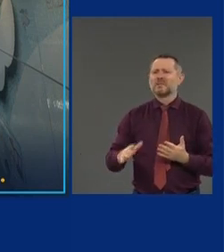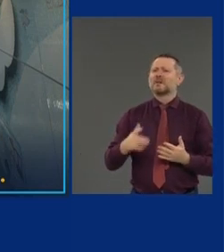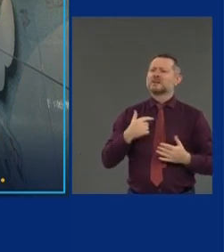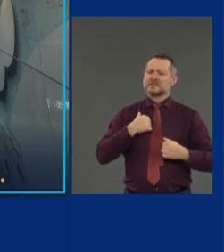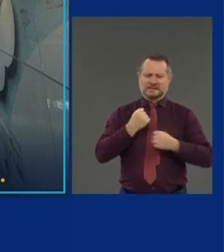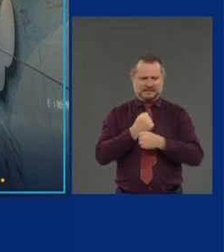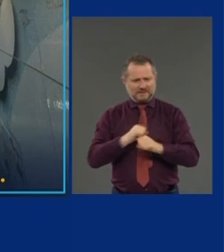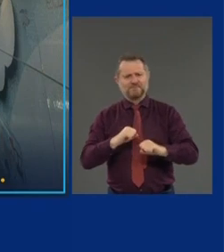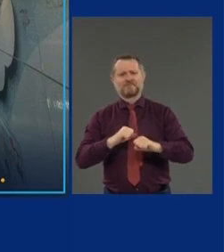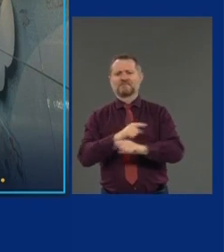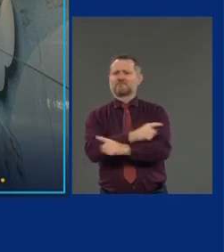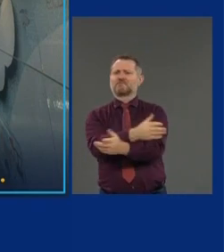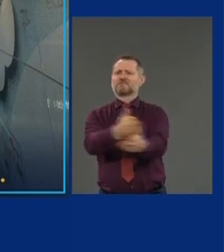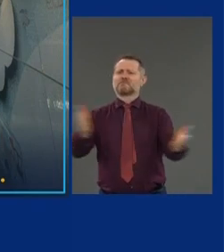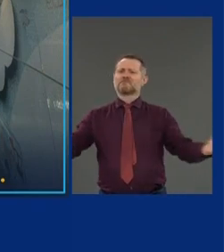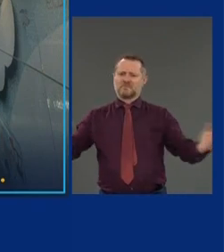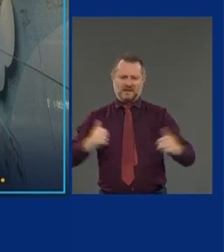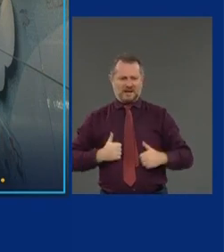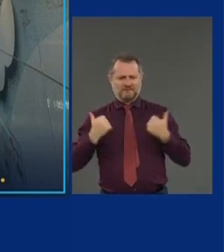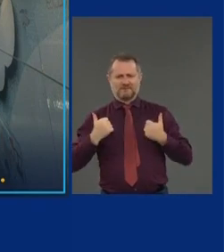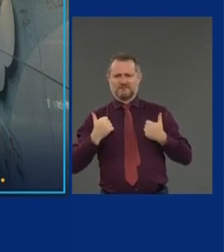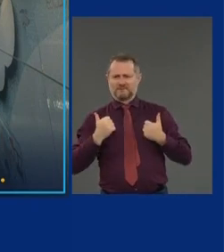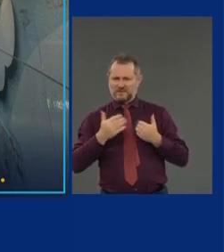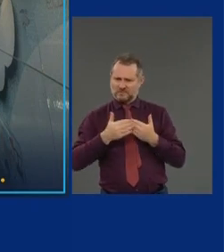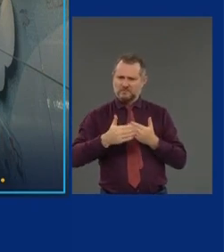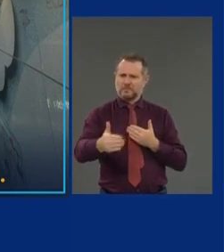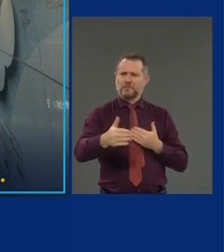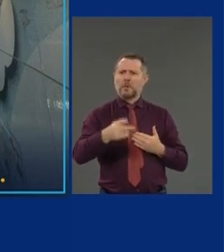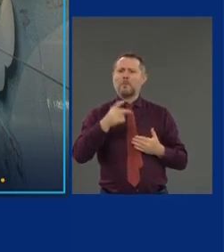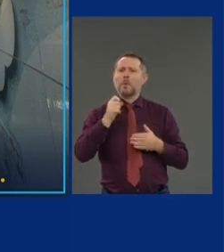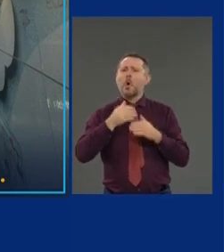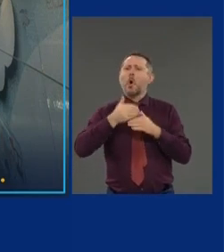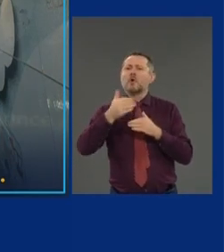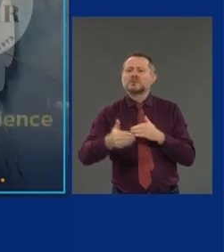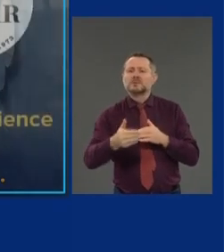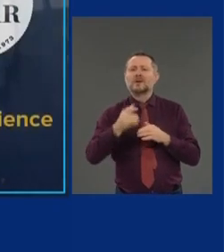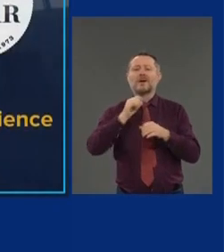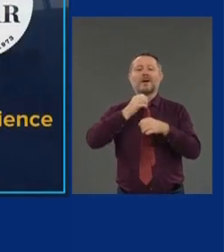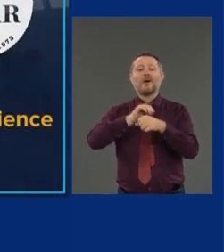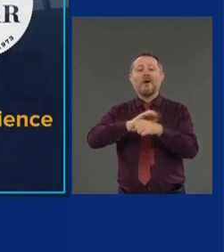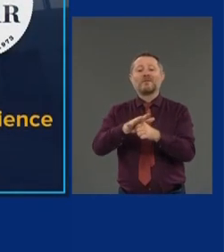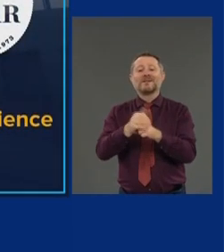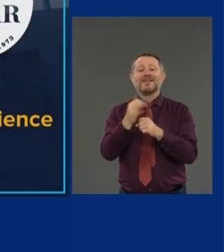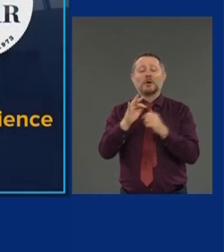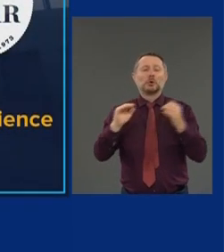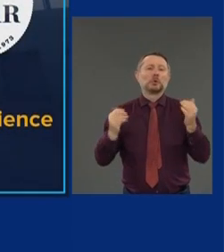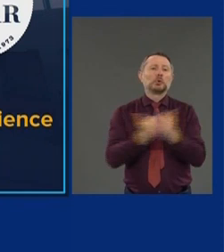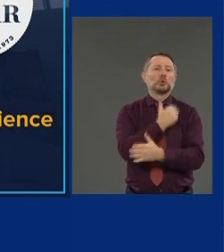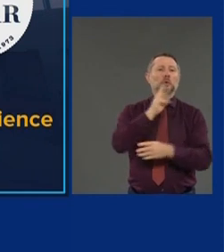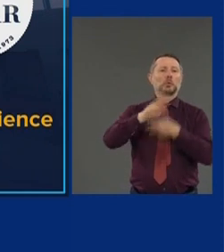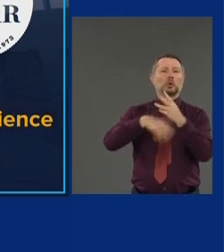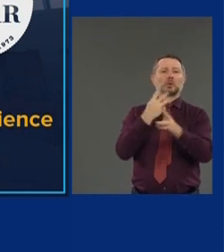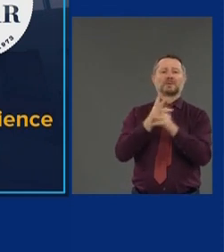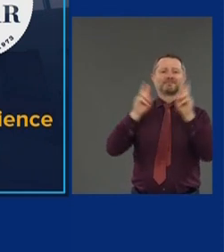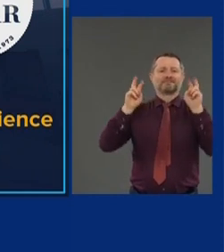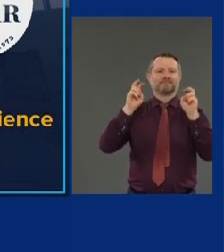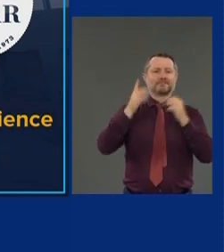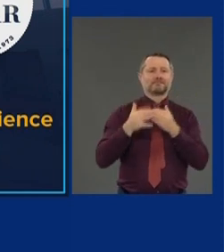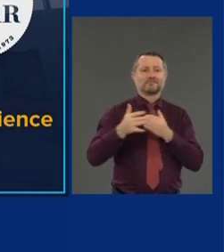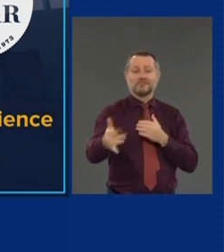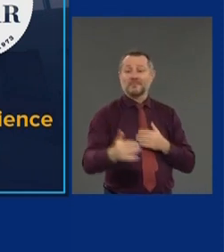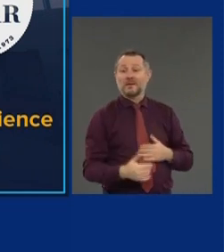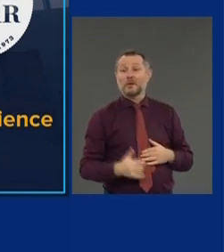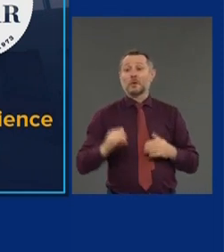and healthy in our post-COVID-19 new normal world. The new Terminal B arrivals and departures hall